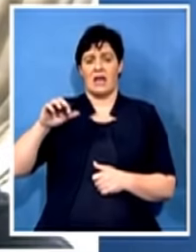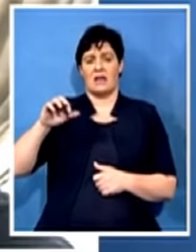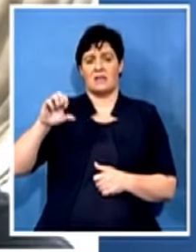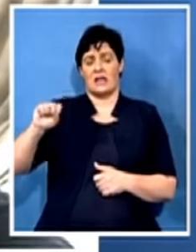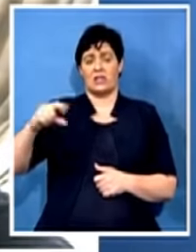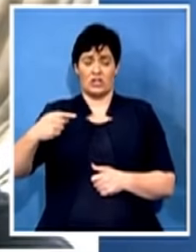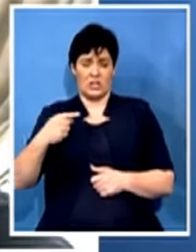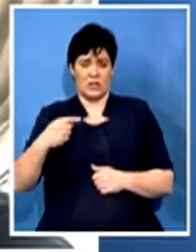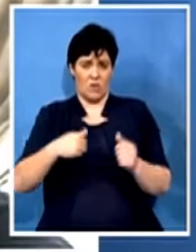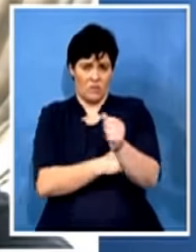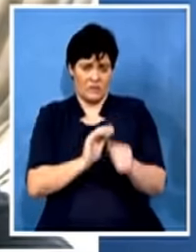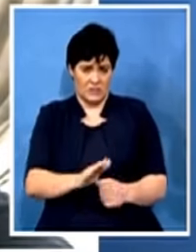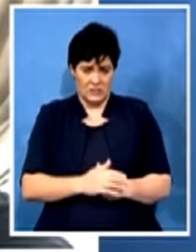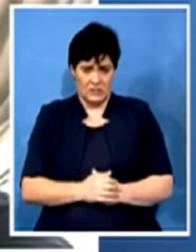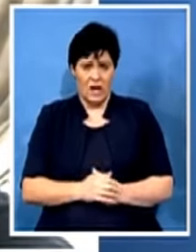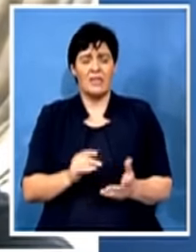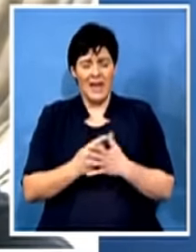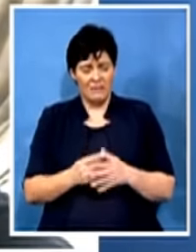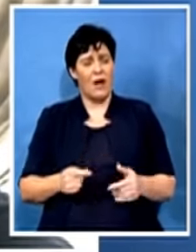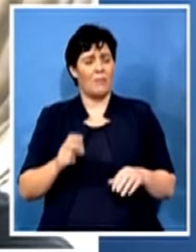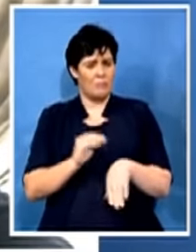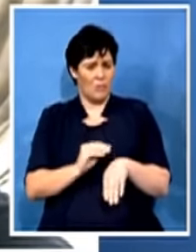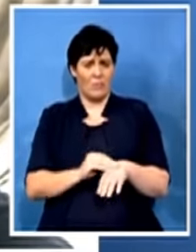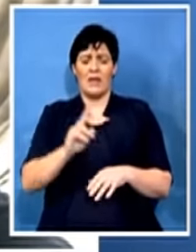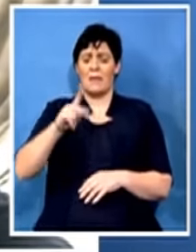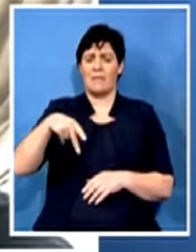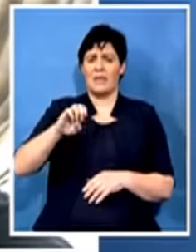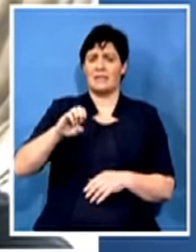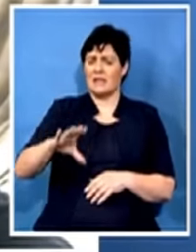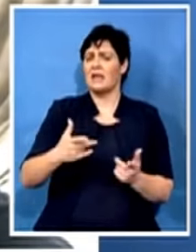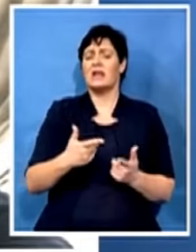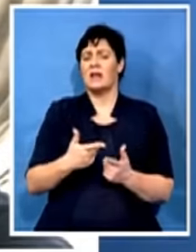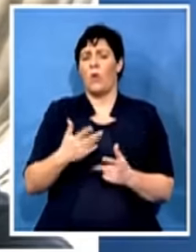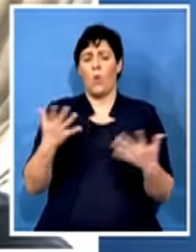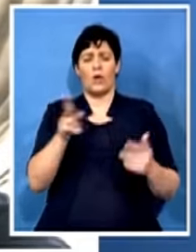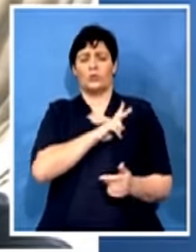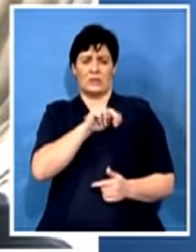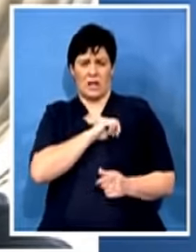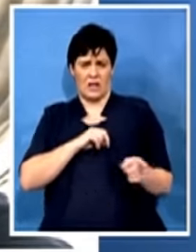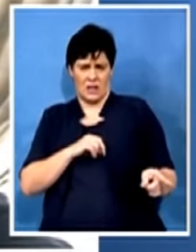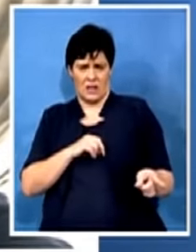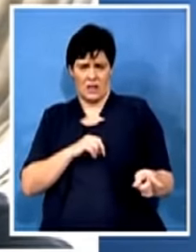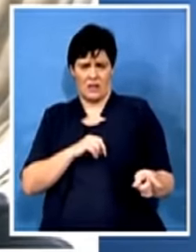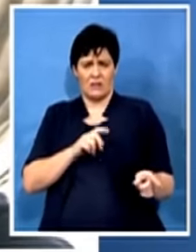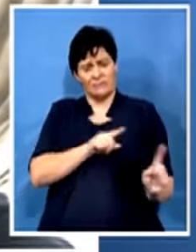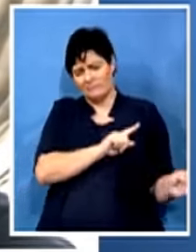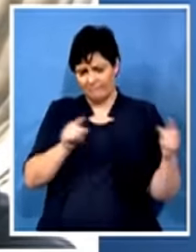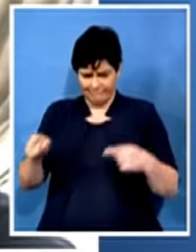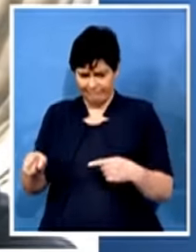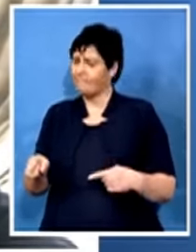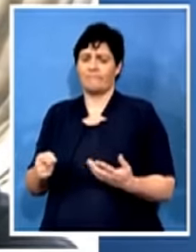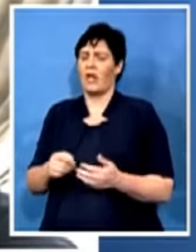structure like the PEC in KwaZulu-NATAM, which has remanenced and moved towards supporting President Cyril Ramaphosa, but you've still got the likes of